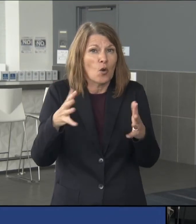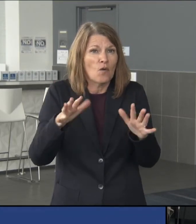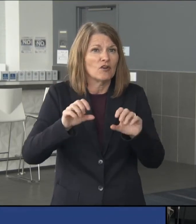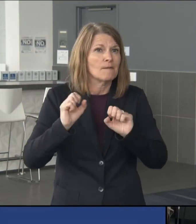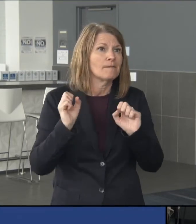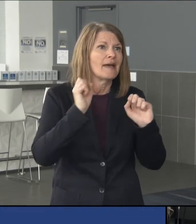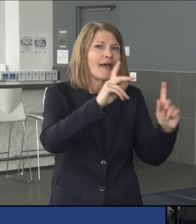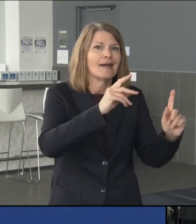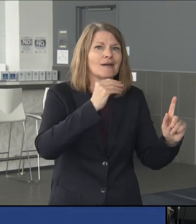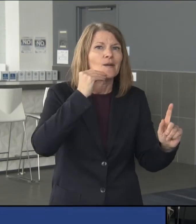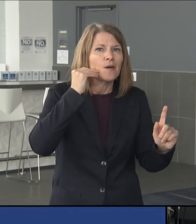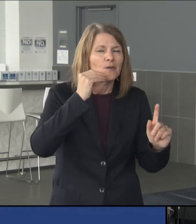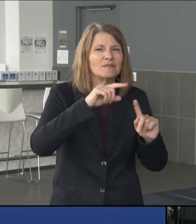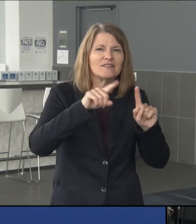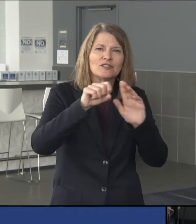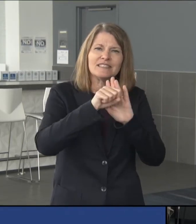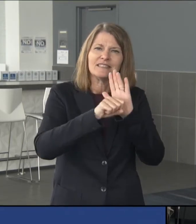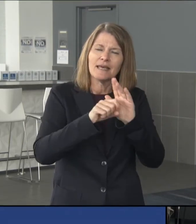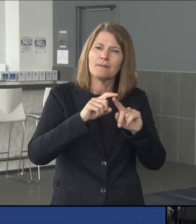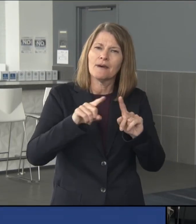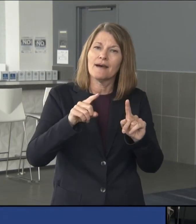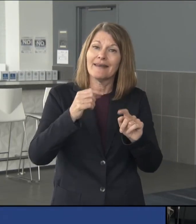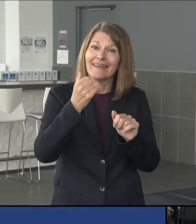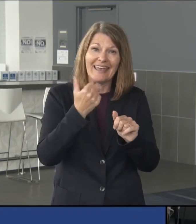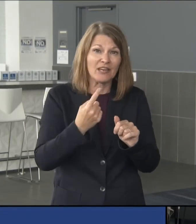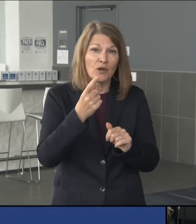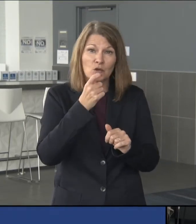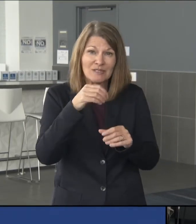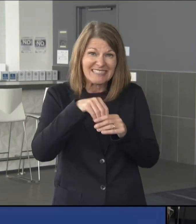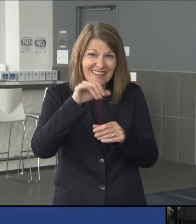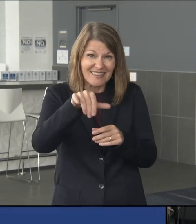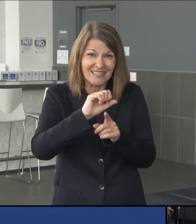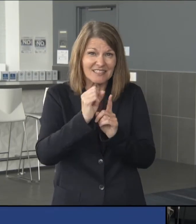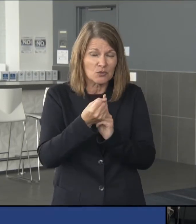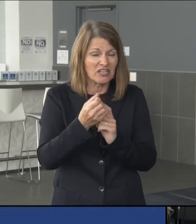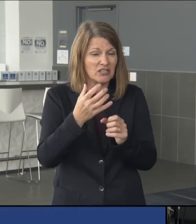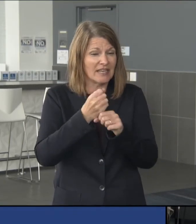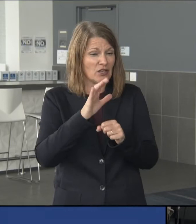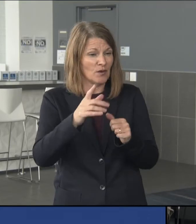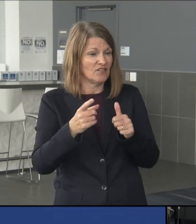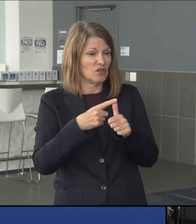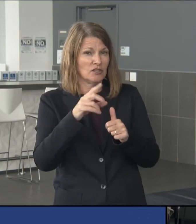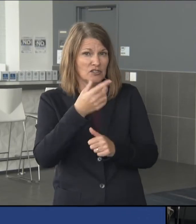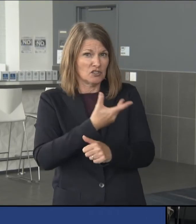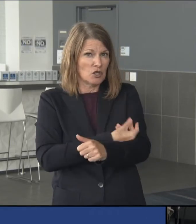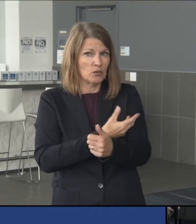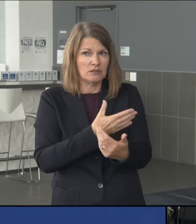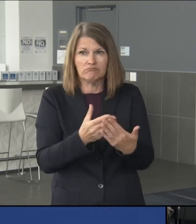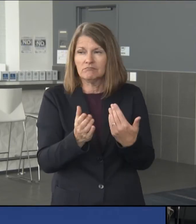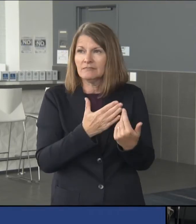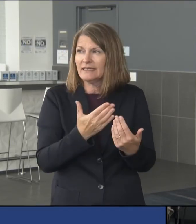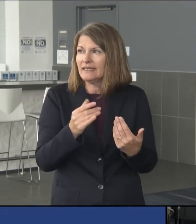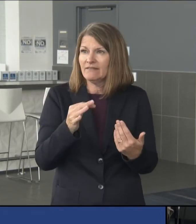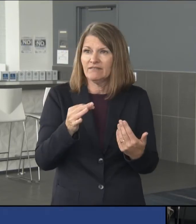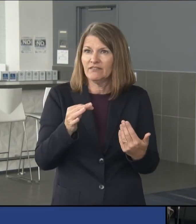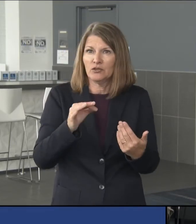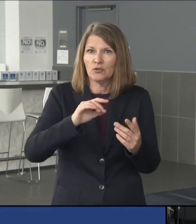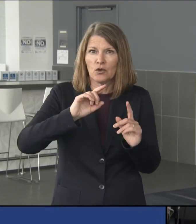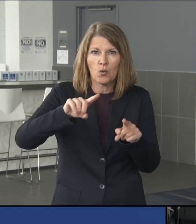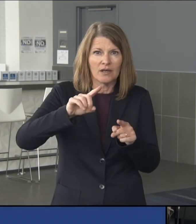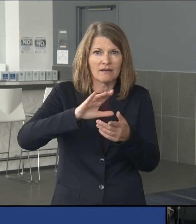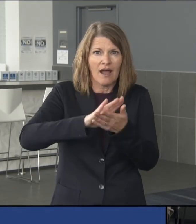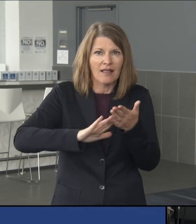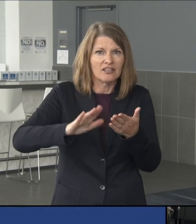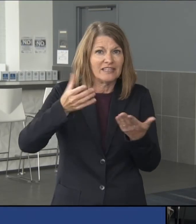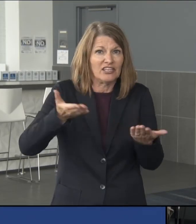everybody knows who's in that situation, that if they get their first dose, wherever they are in Pennsylvania and college, they can go home and